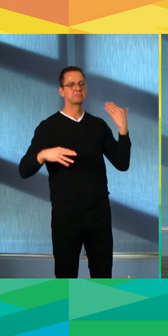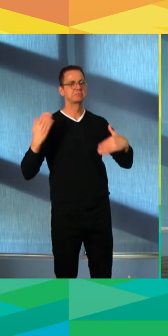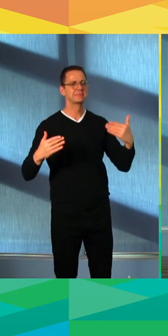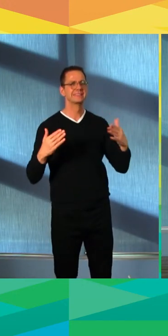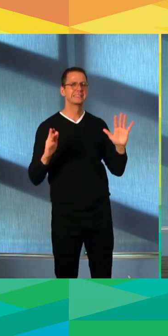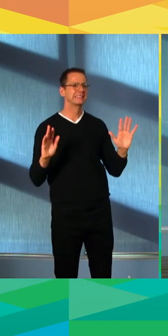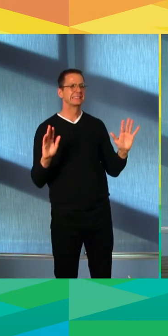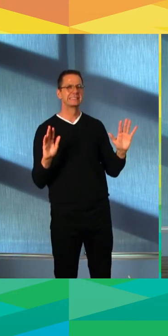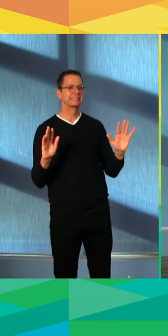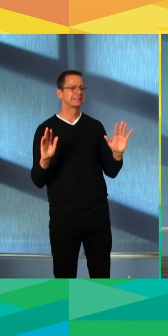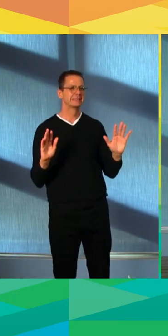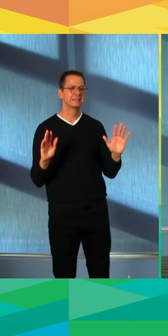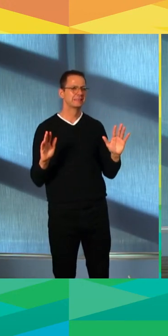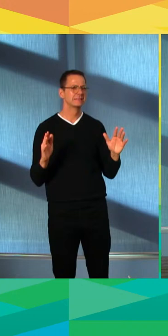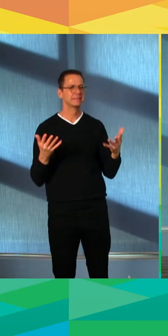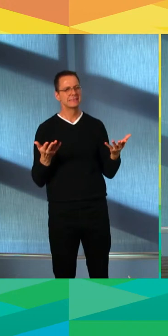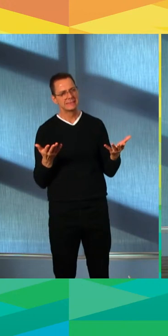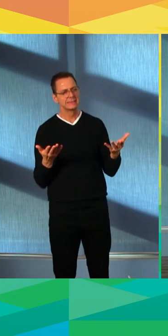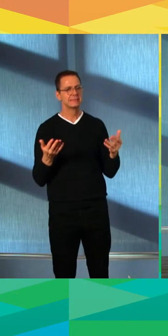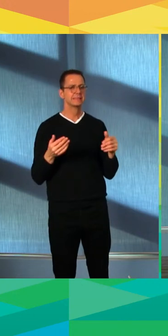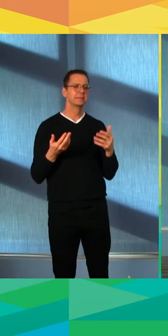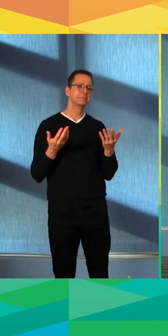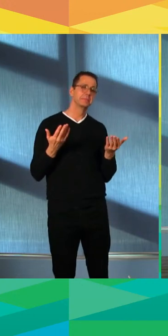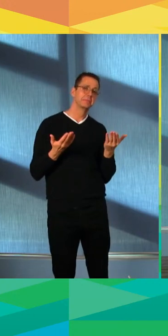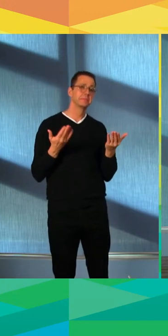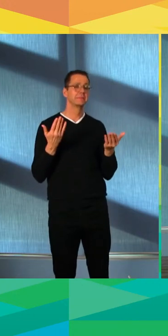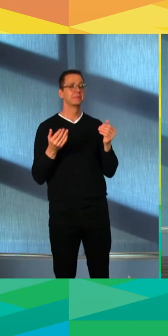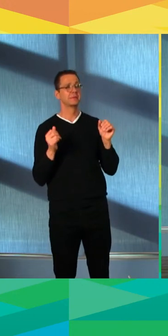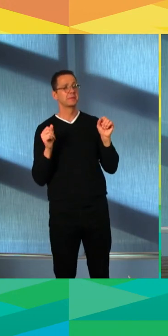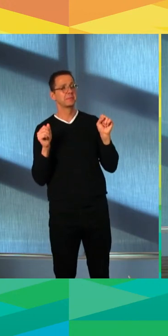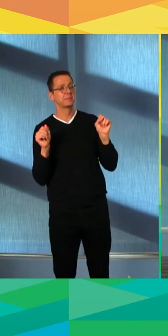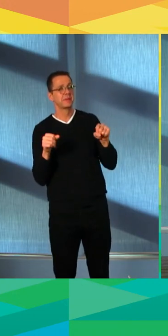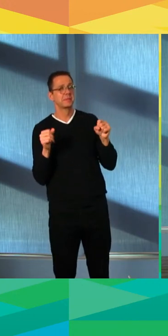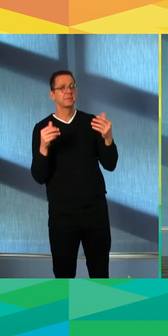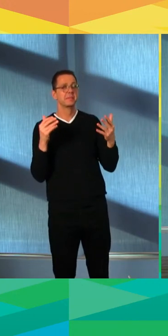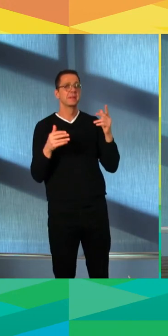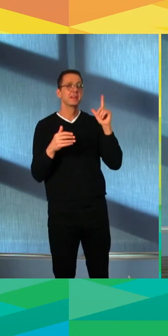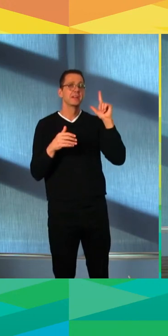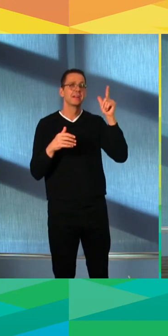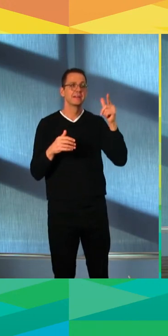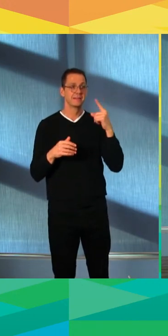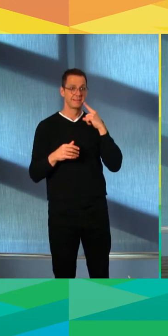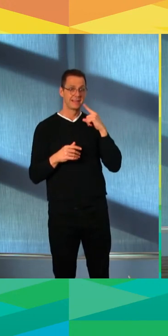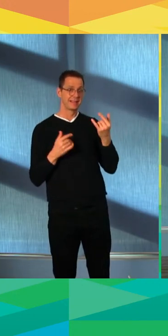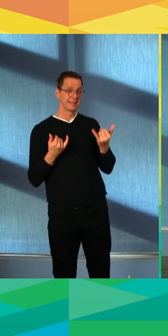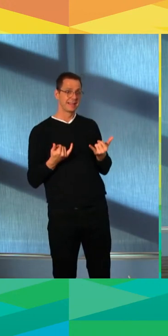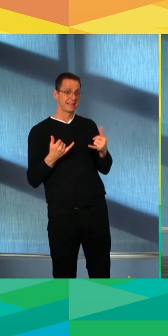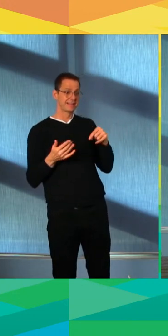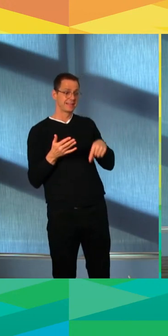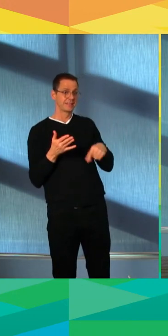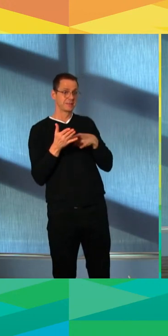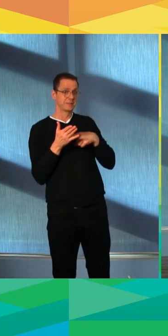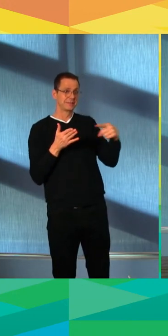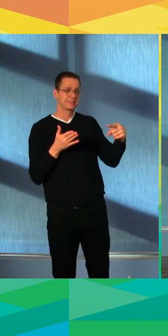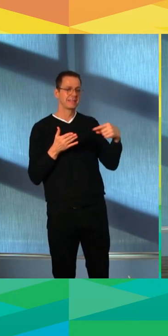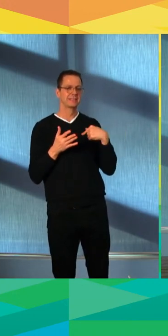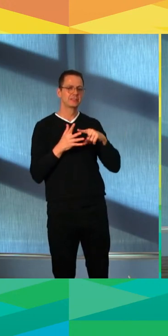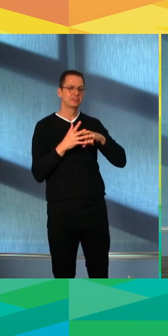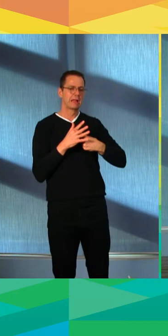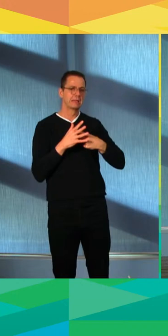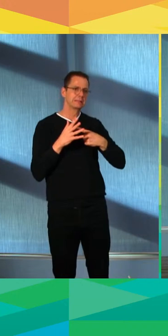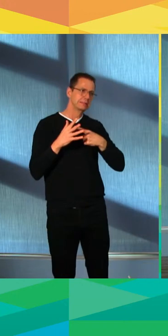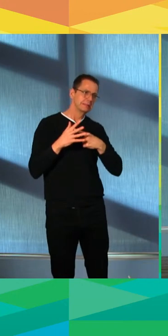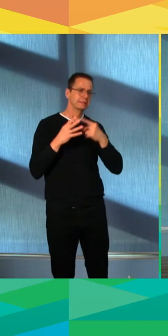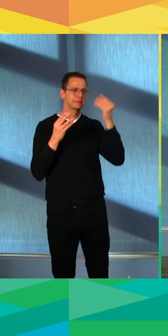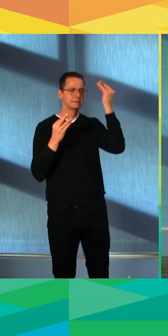do whatever we may need to do, my work in the next couple of days is to analyse it. It does take time to